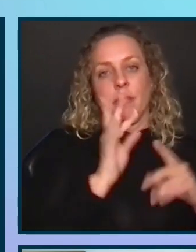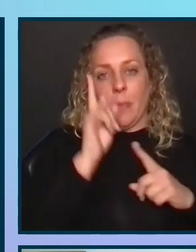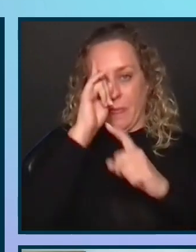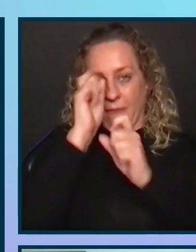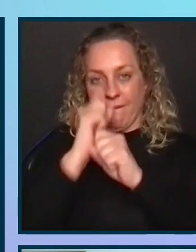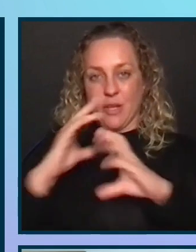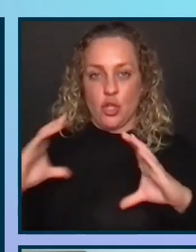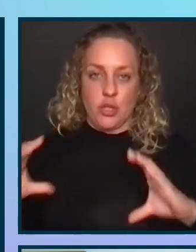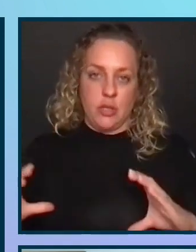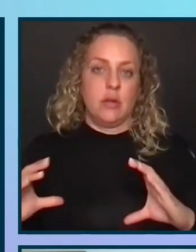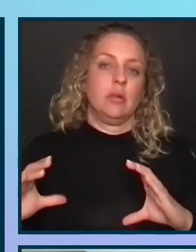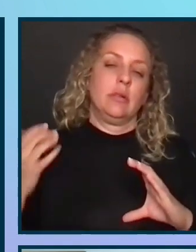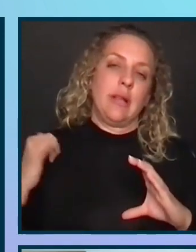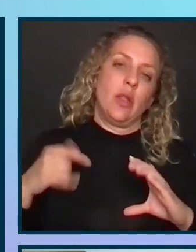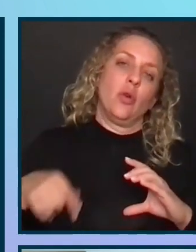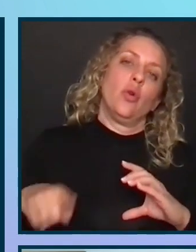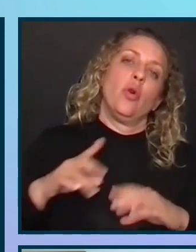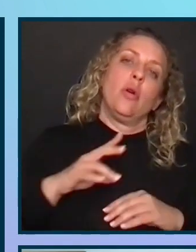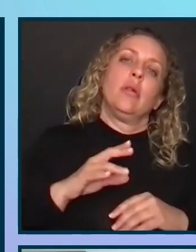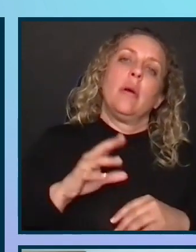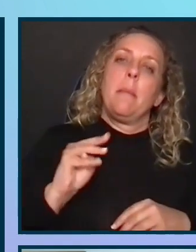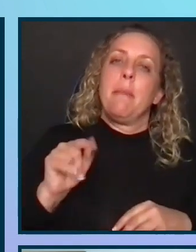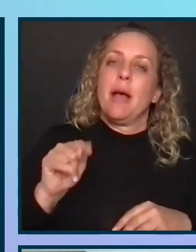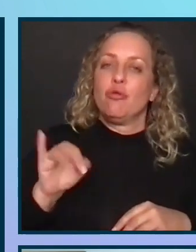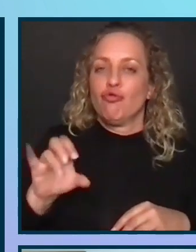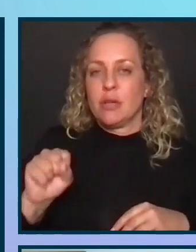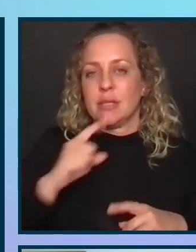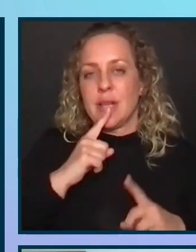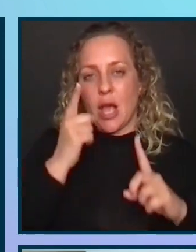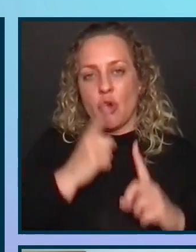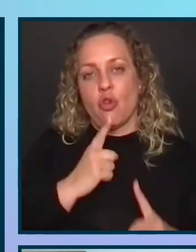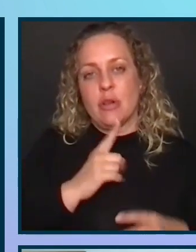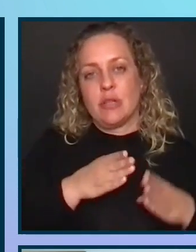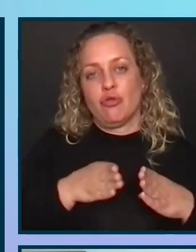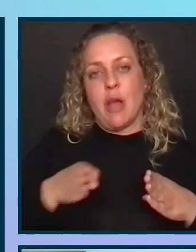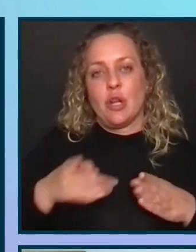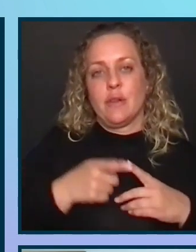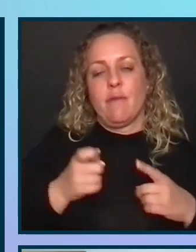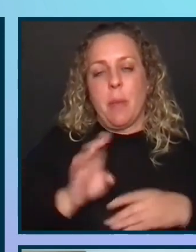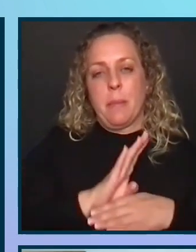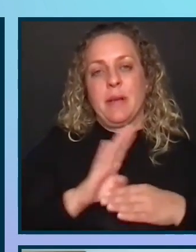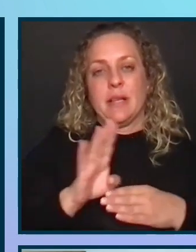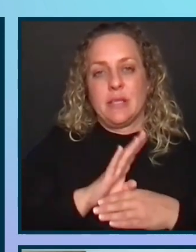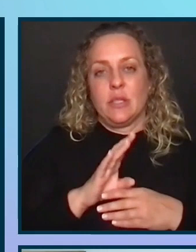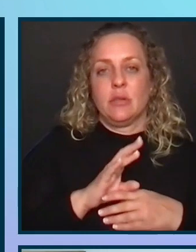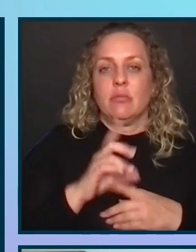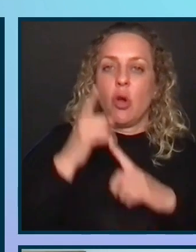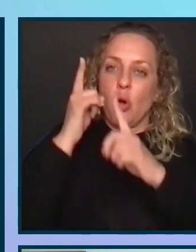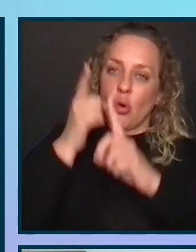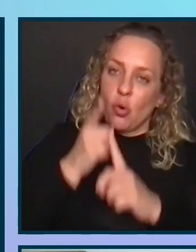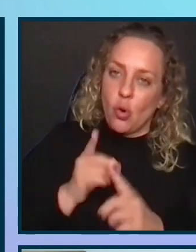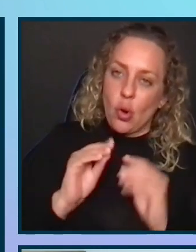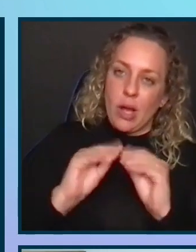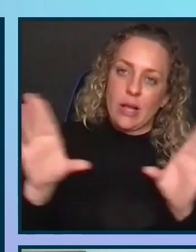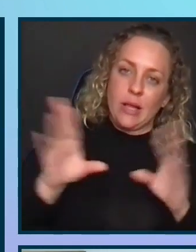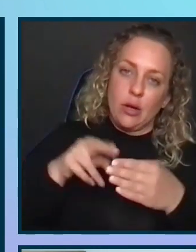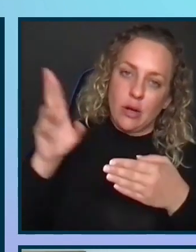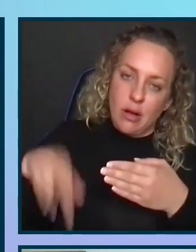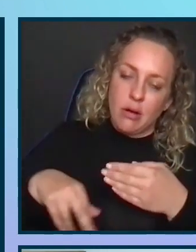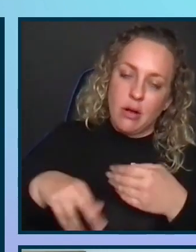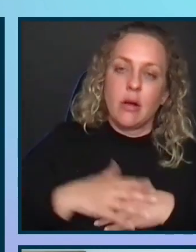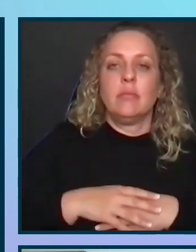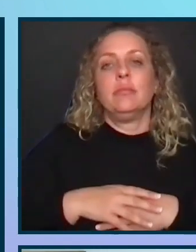goals and metrics and strategies from the business, right? Goals are going to define clear and desirable outcomes.